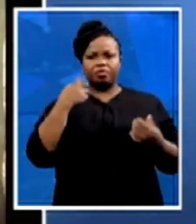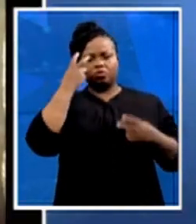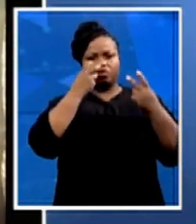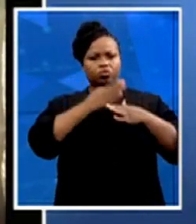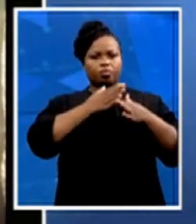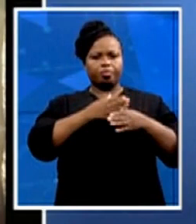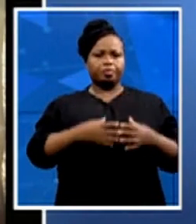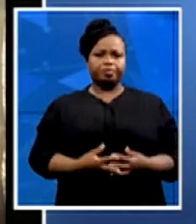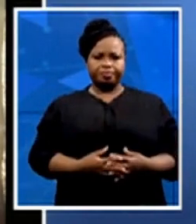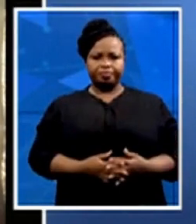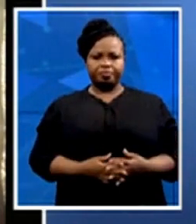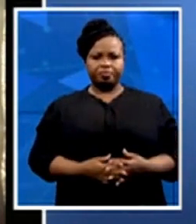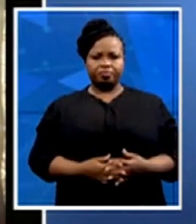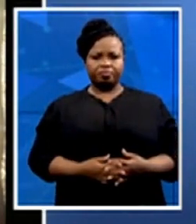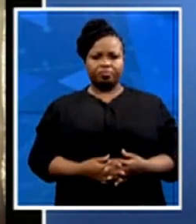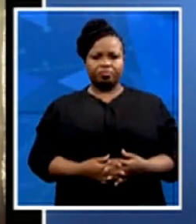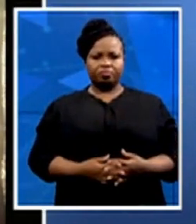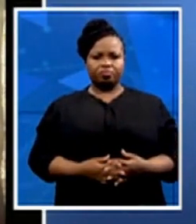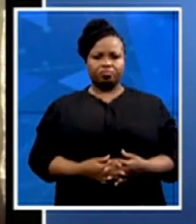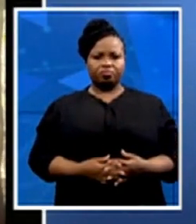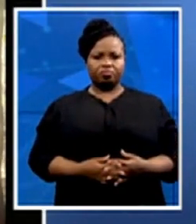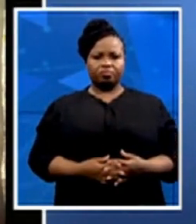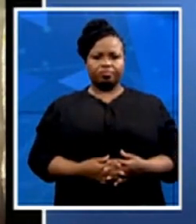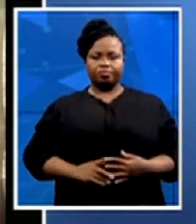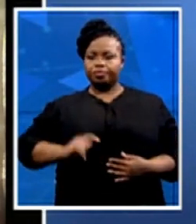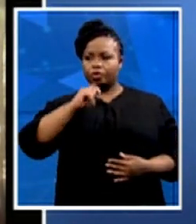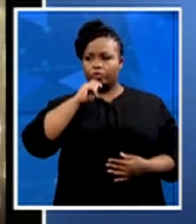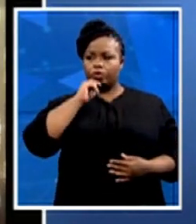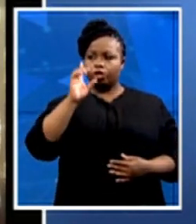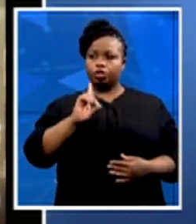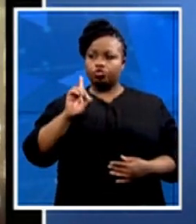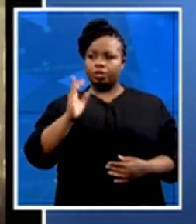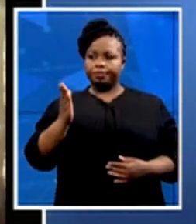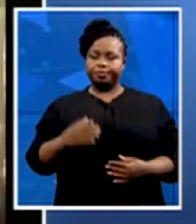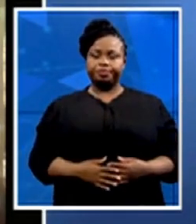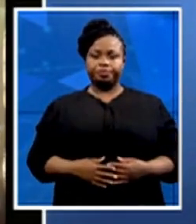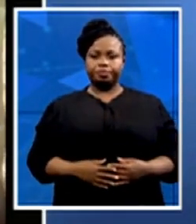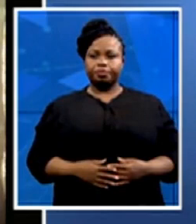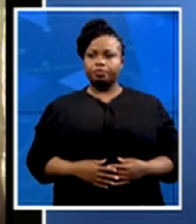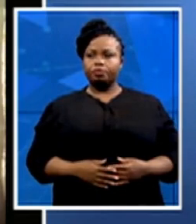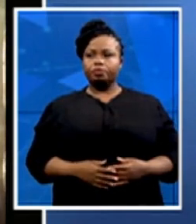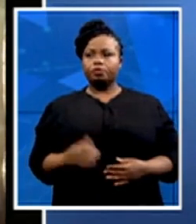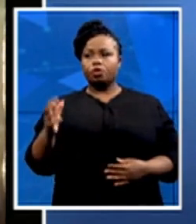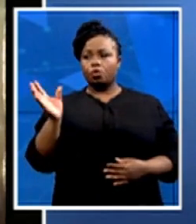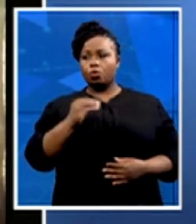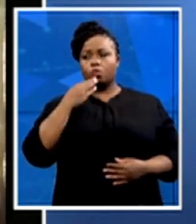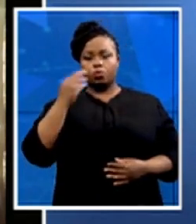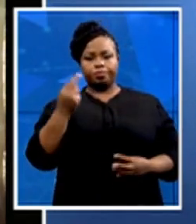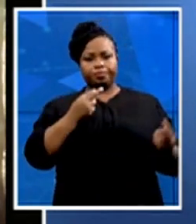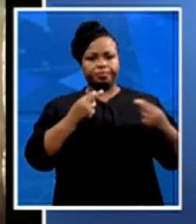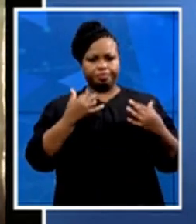Good morning, Desiree. Good morning to your viewers as well as my fellow panelists from the other youth formations.